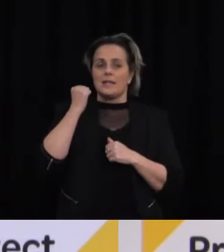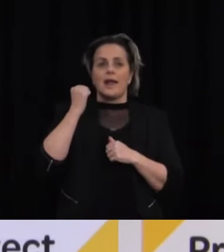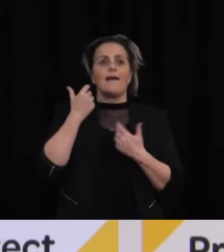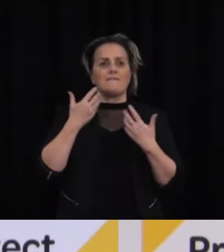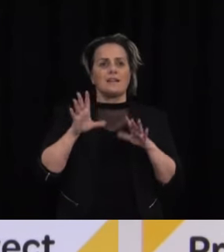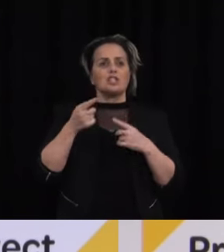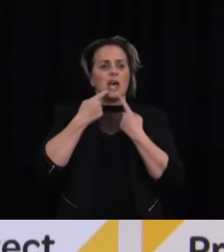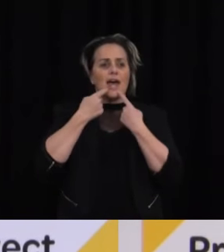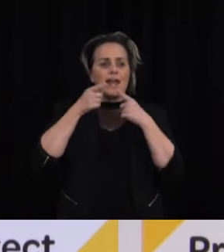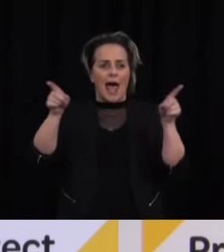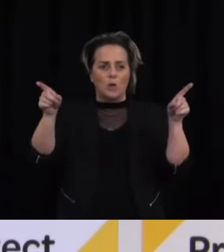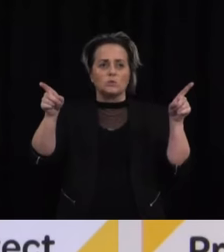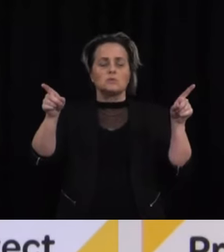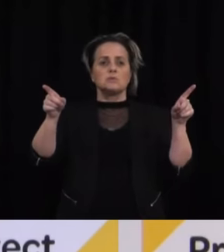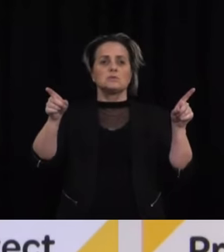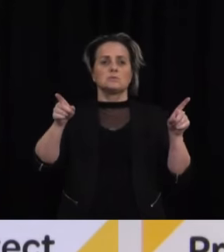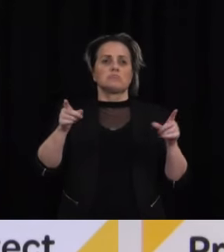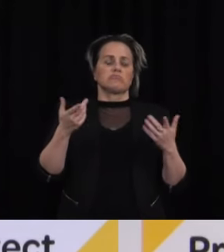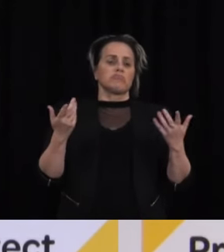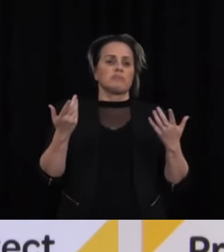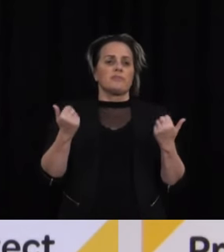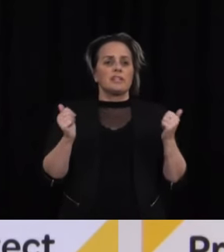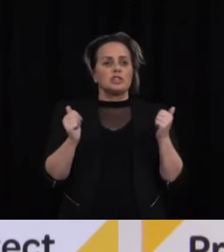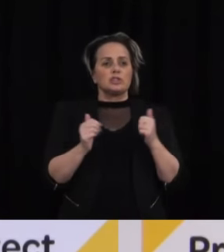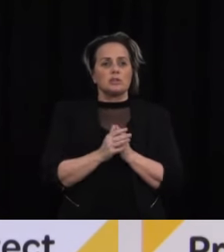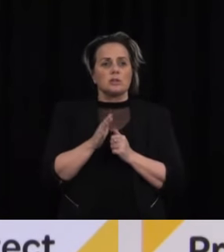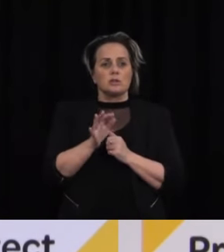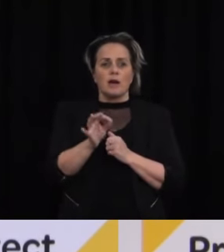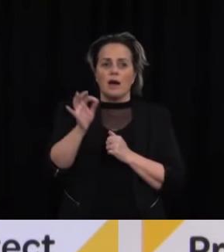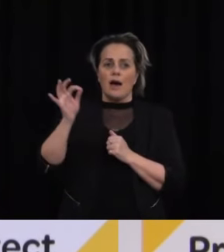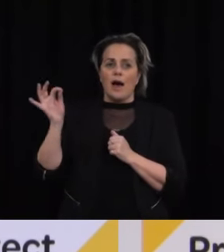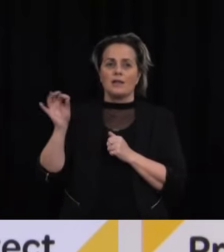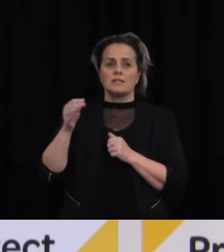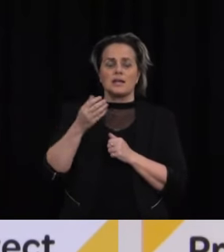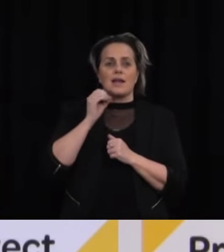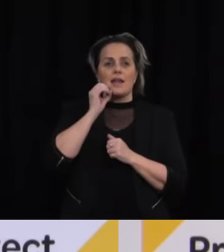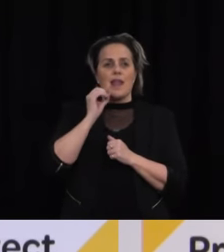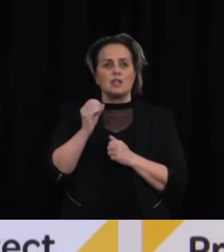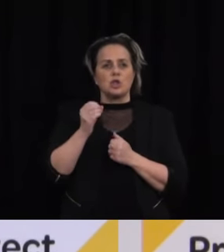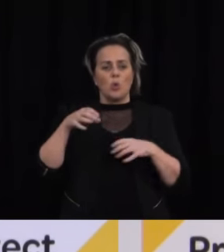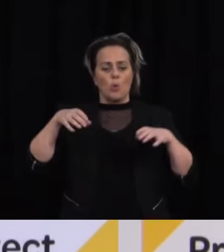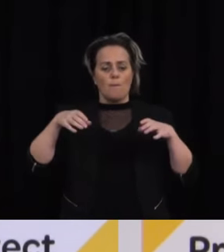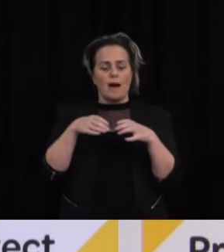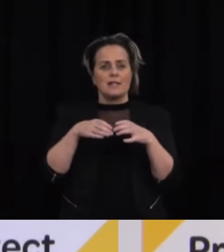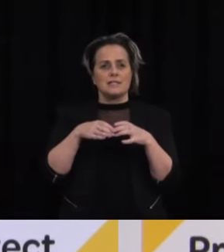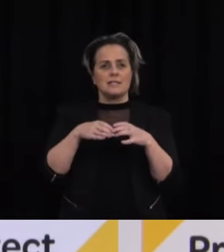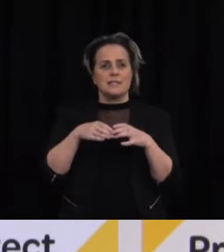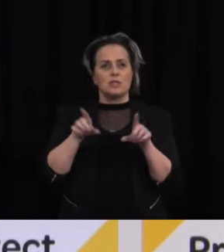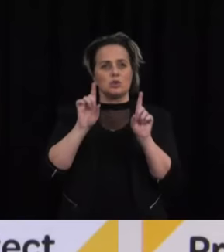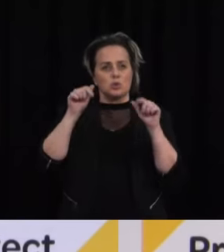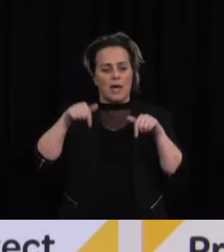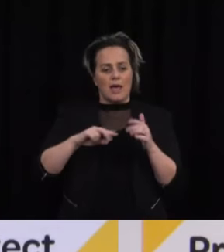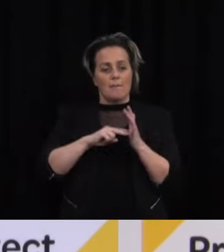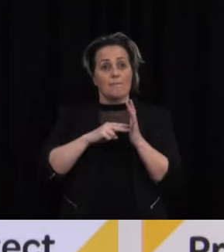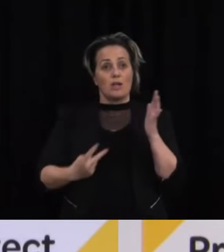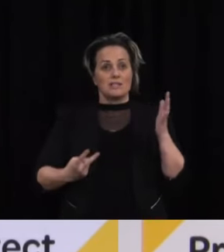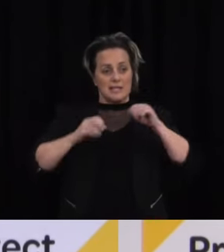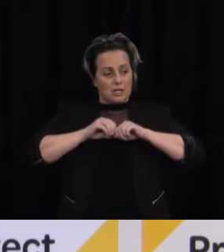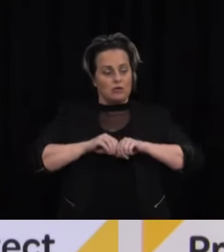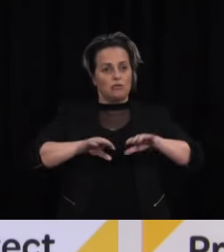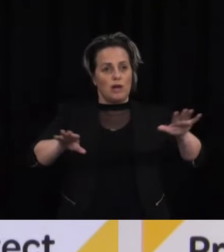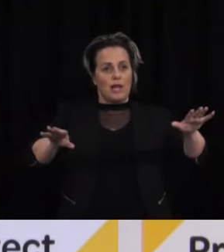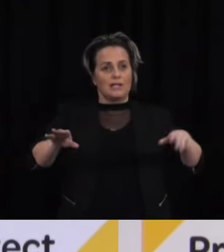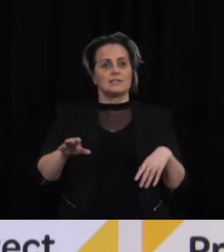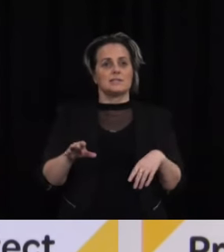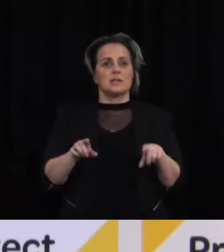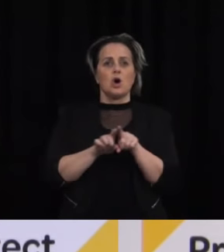which was just after we made the decision to do that. The National Party today released its comprehensive opening up policy including opening up